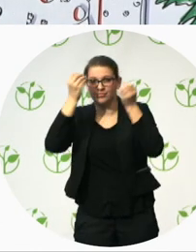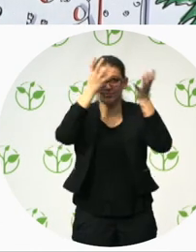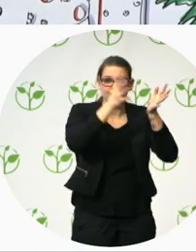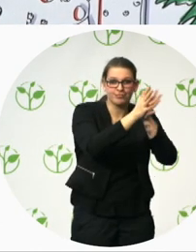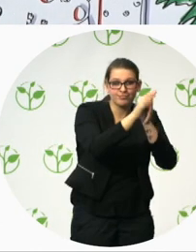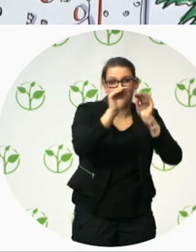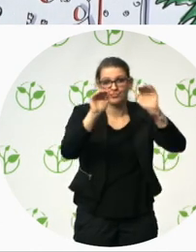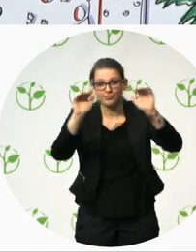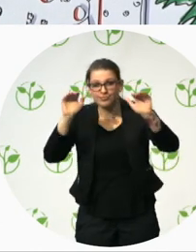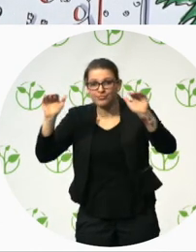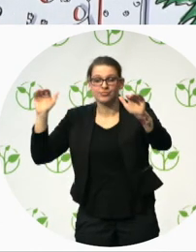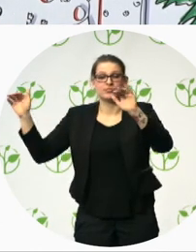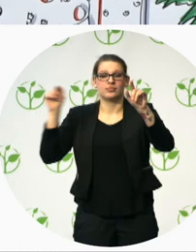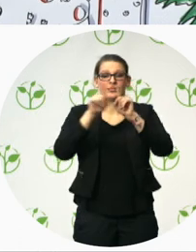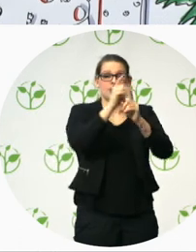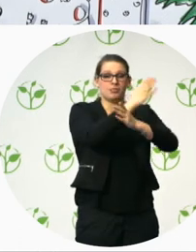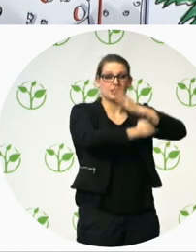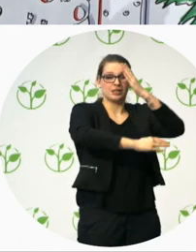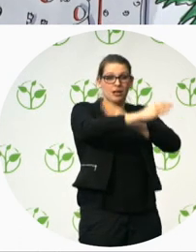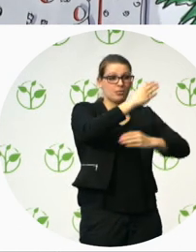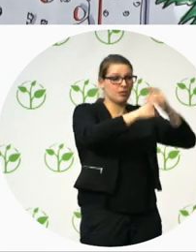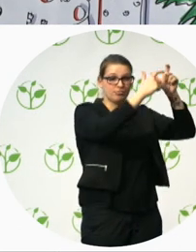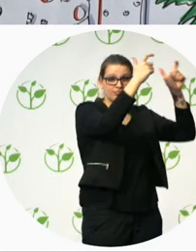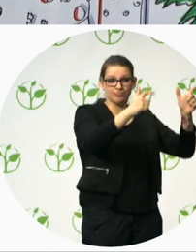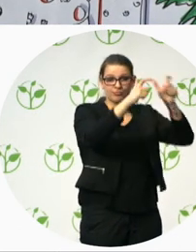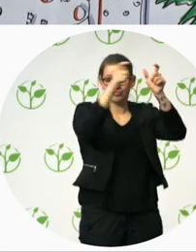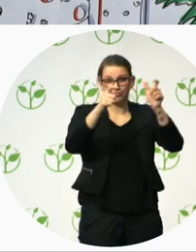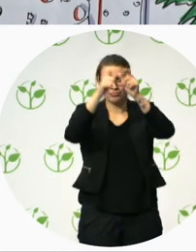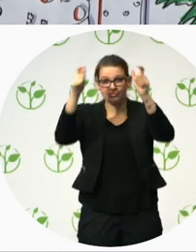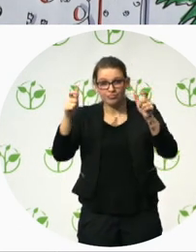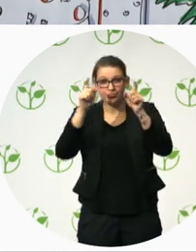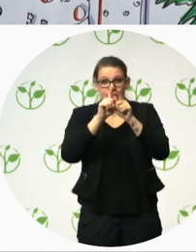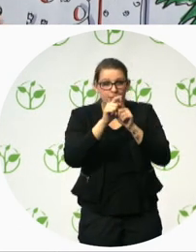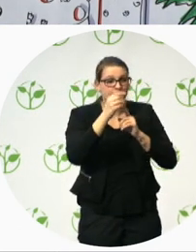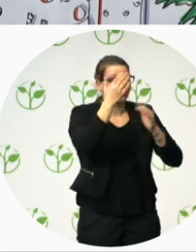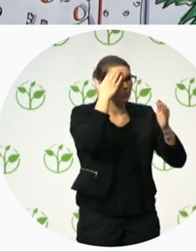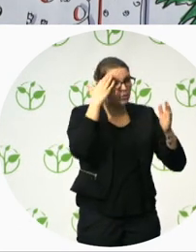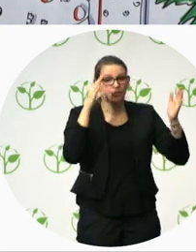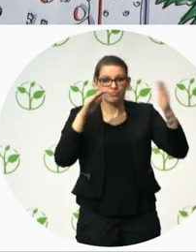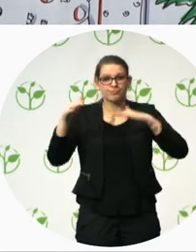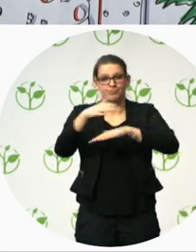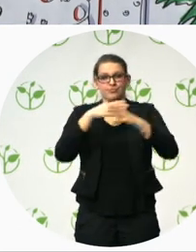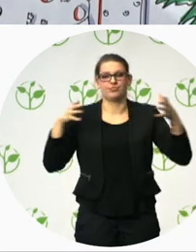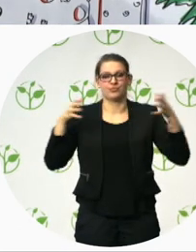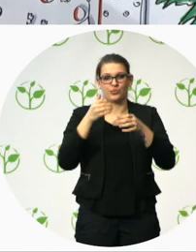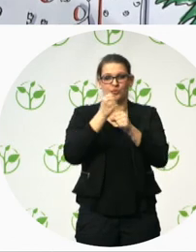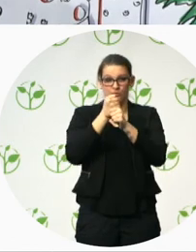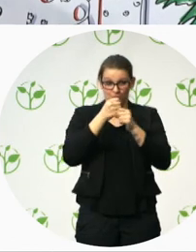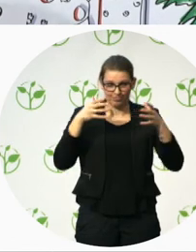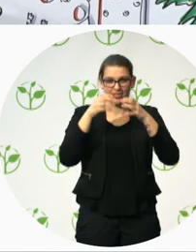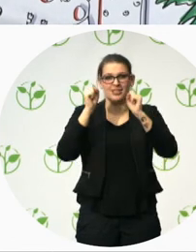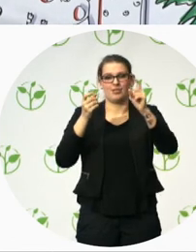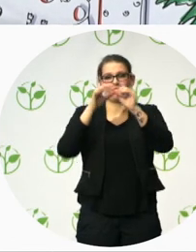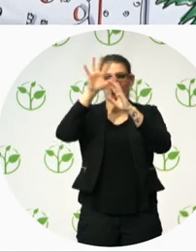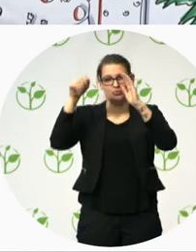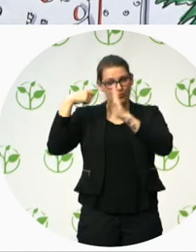that the project can be a success. Another key to success is also how you manage your project. Manage it well